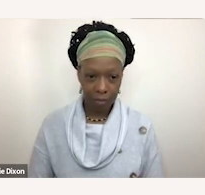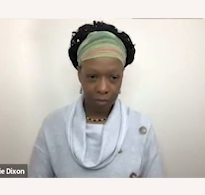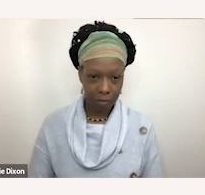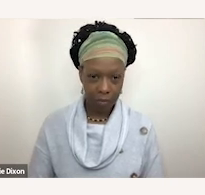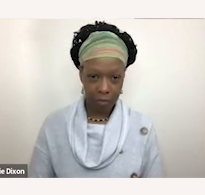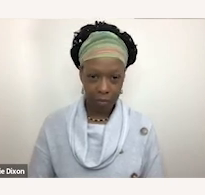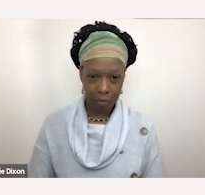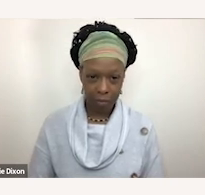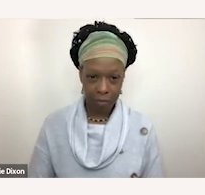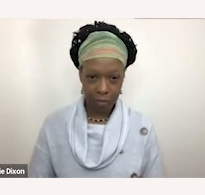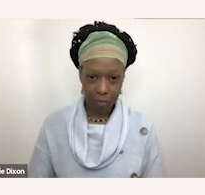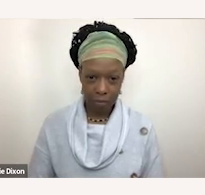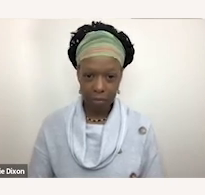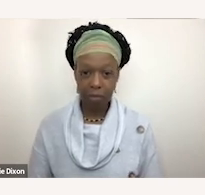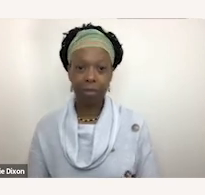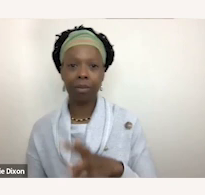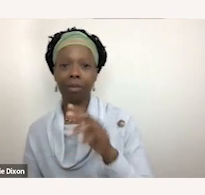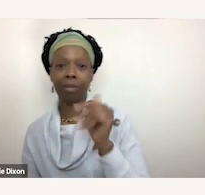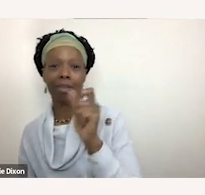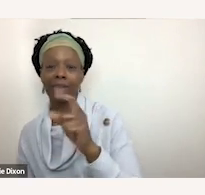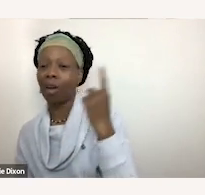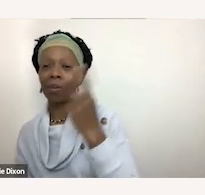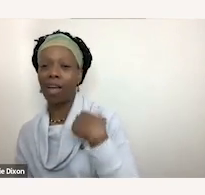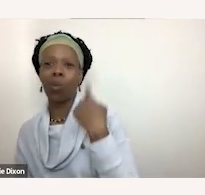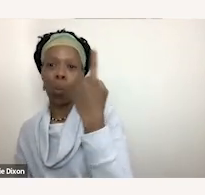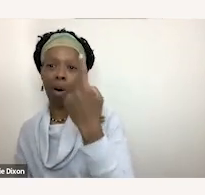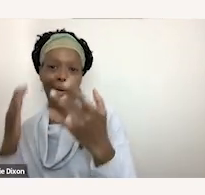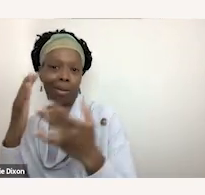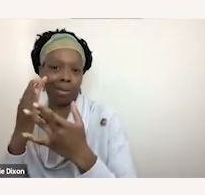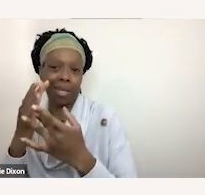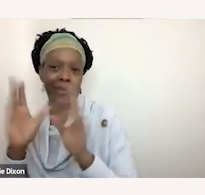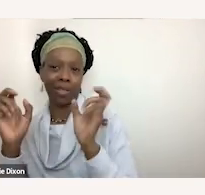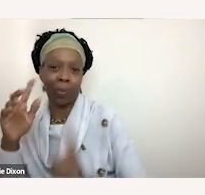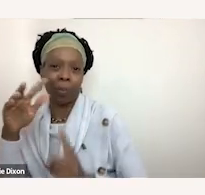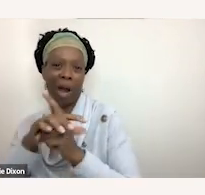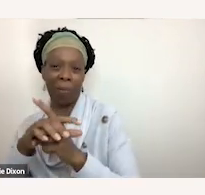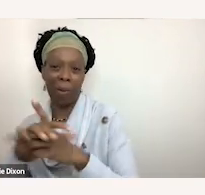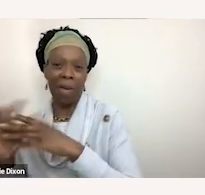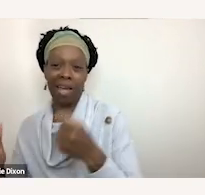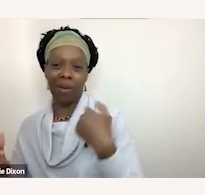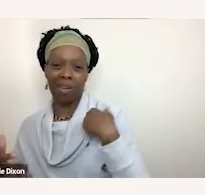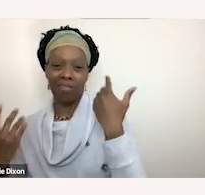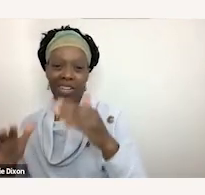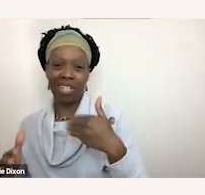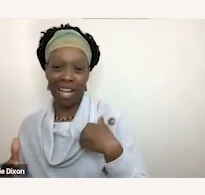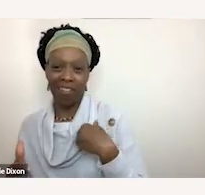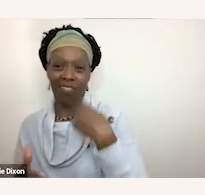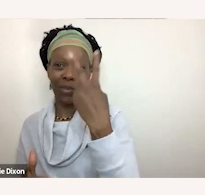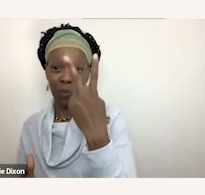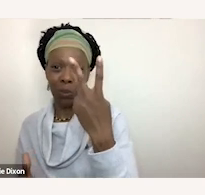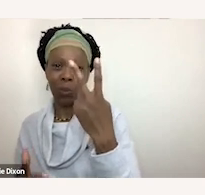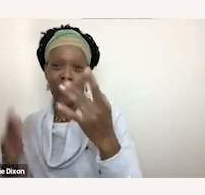this is unexpected so there's always one technical issue but apparently we've reached our quota and we're now at two